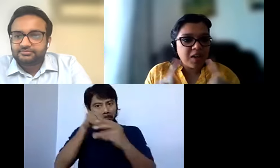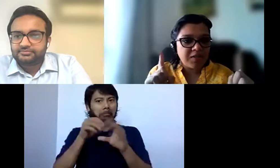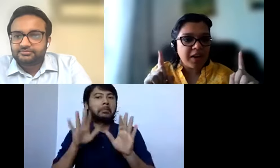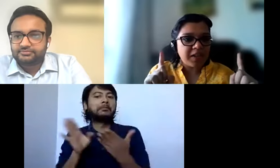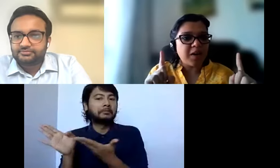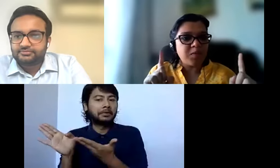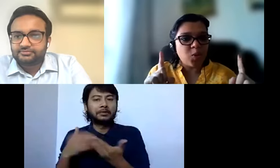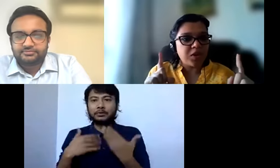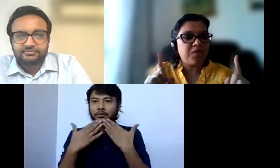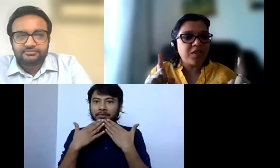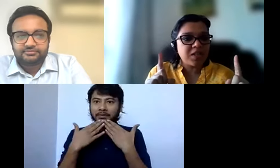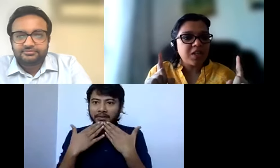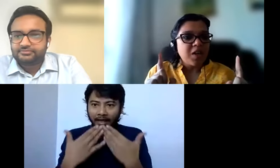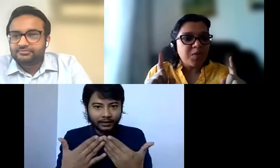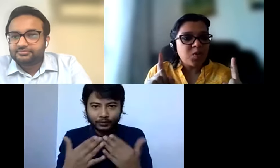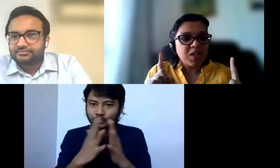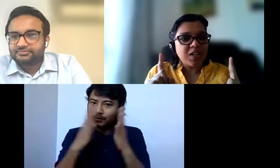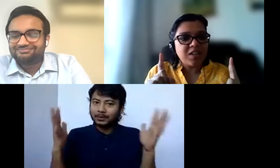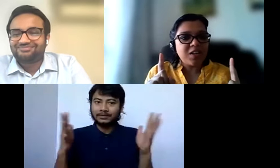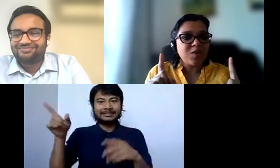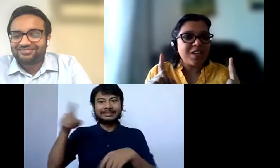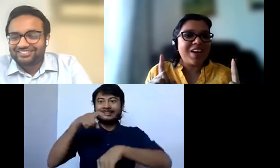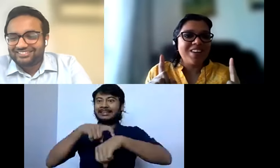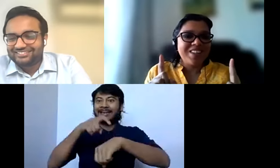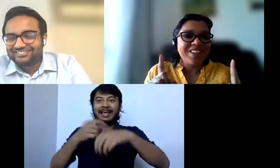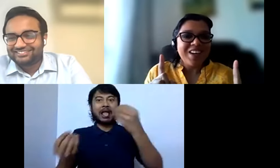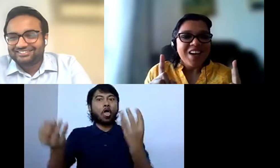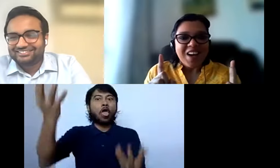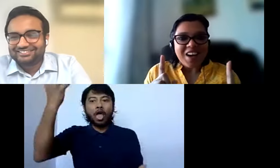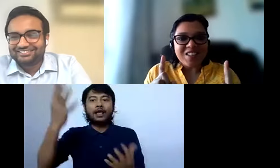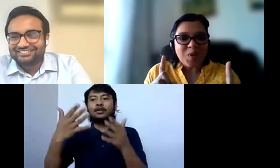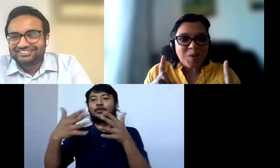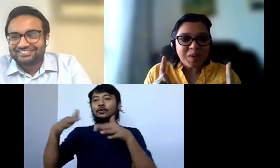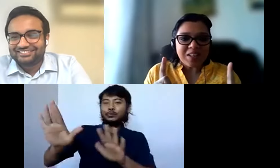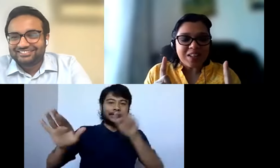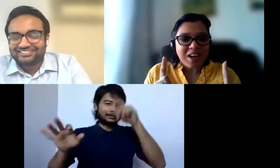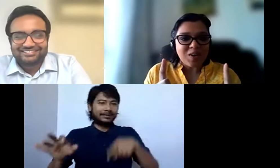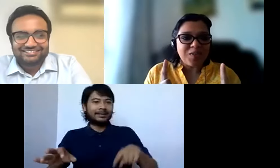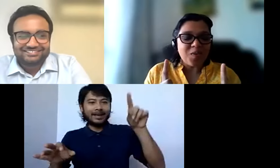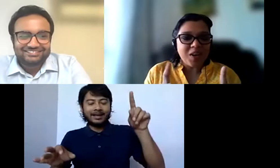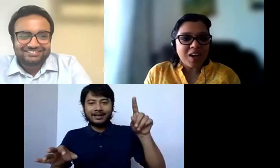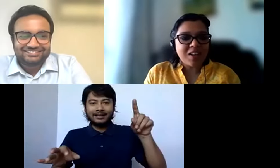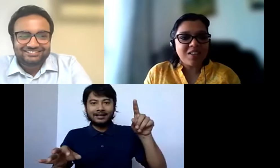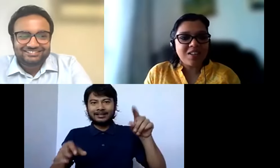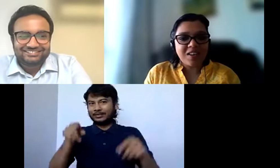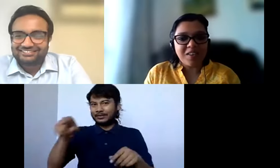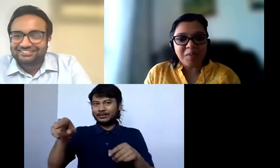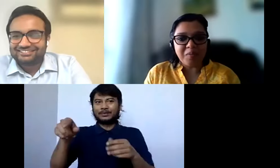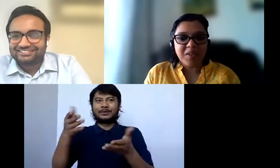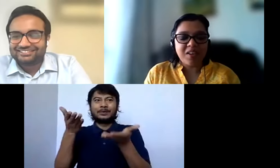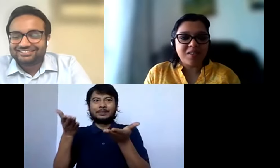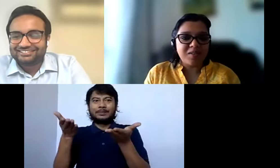We have a very wide time zone difference between here and New Zealand. And it's probably the end of your weekend.